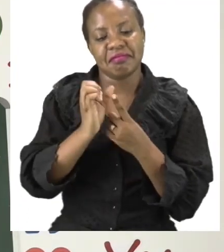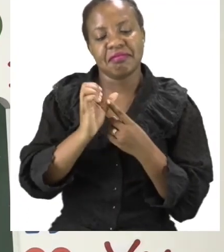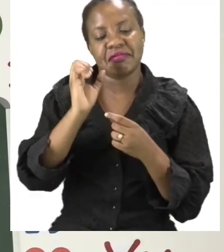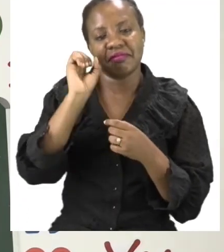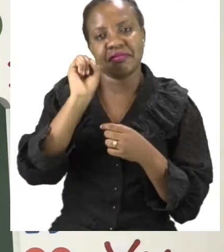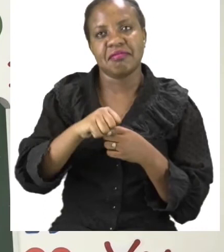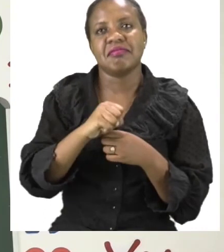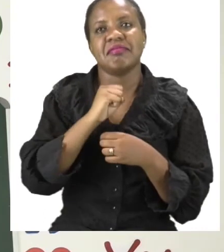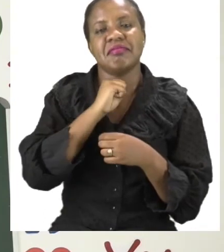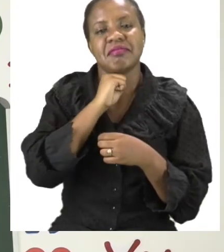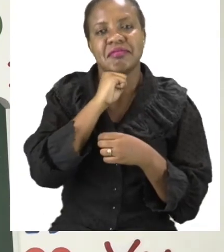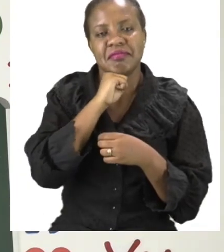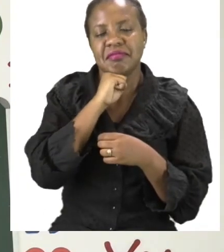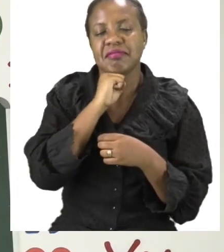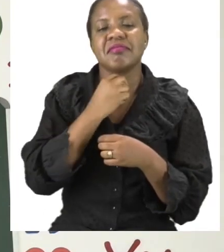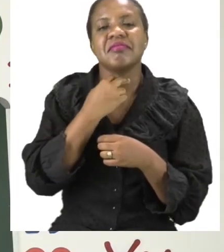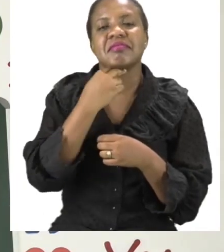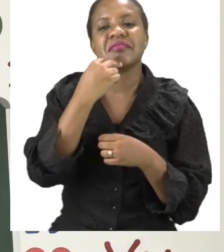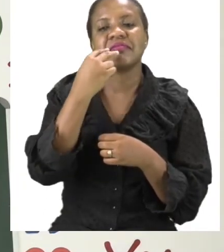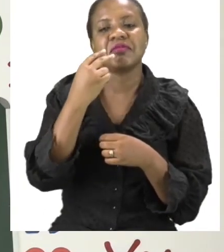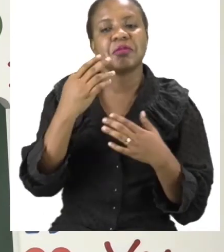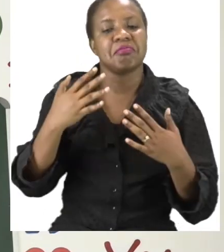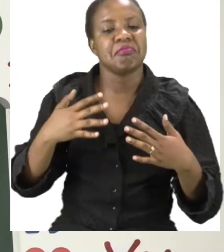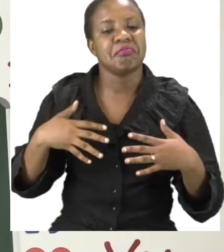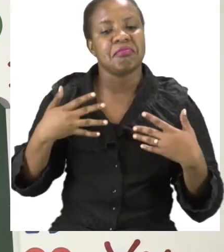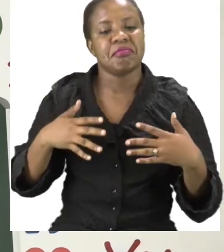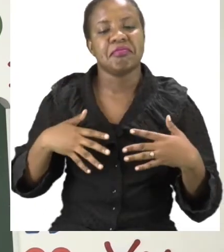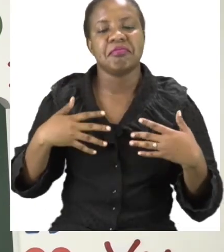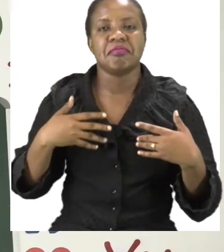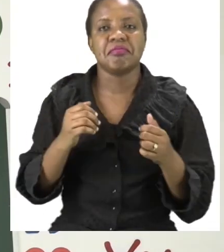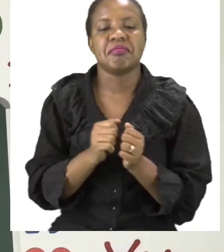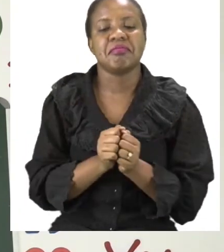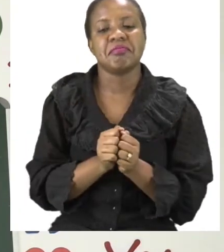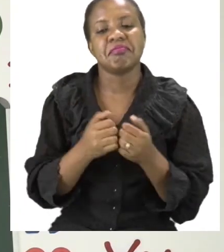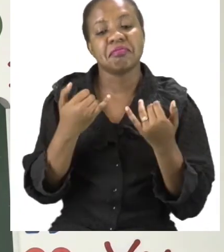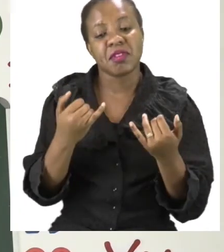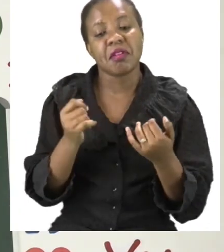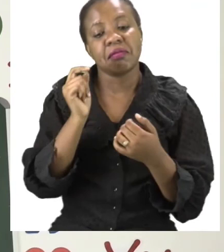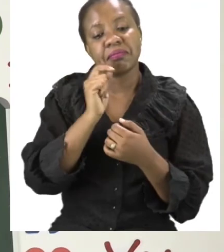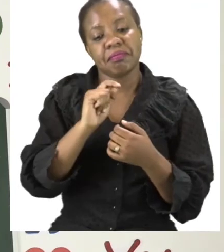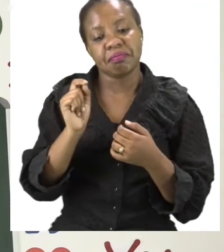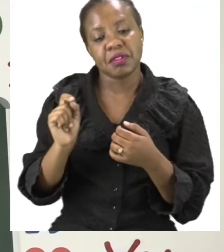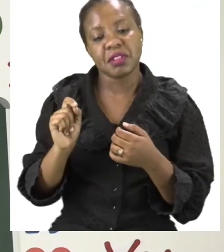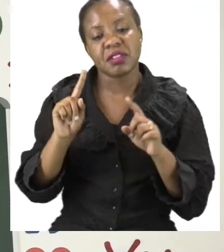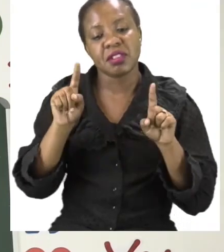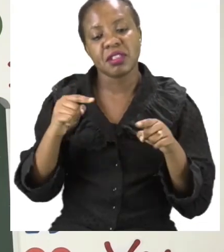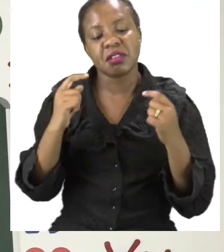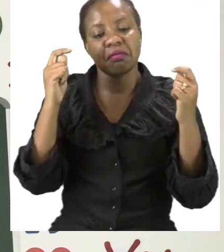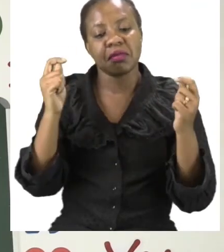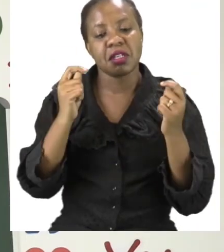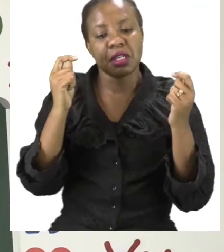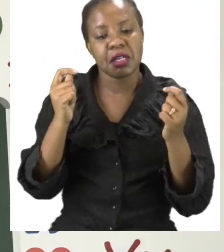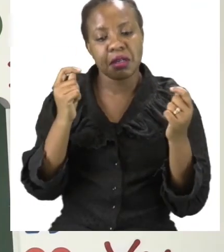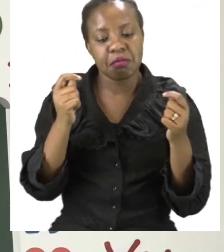two things that are done or that are celebrated in your culture. Take your time